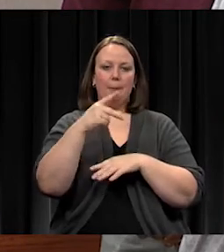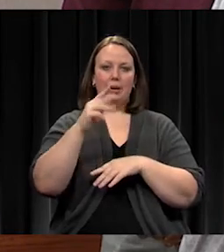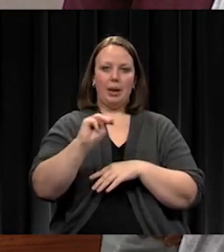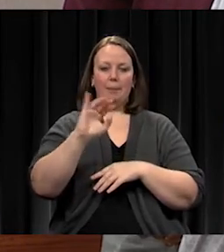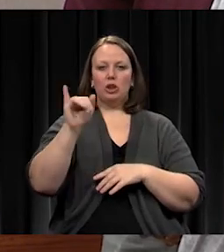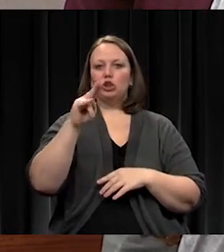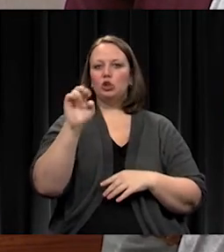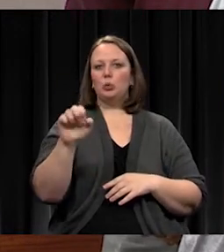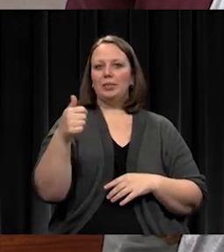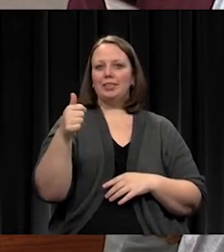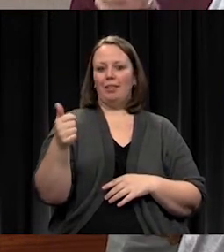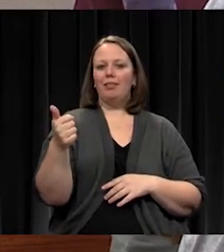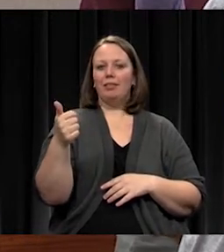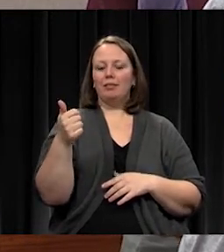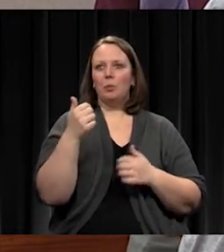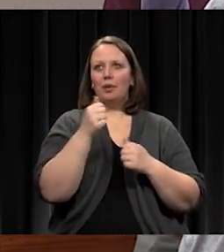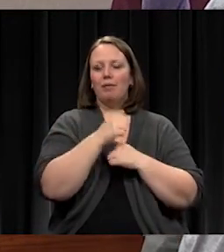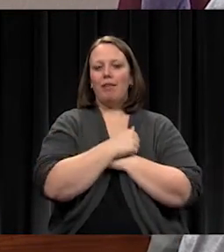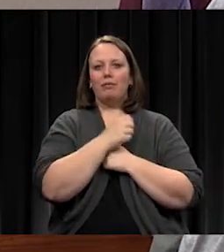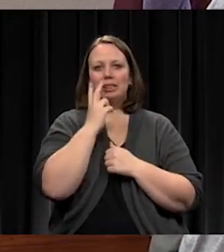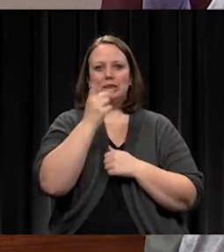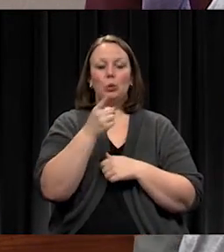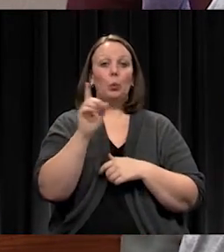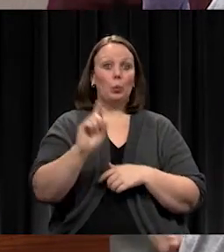We'd love to see you on our track. Thank you.